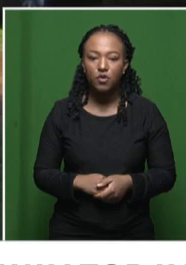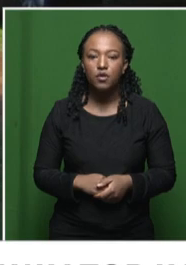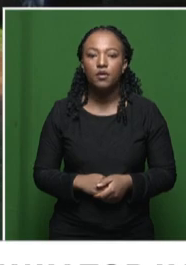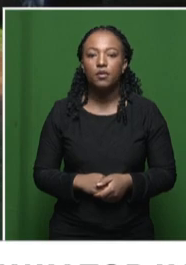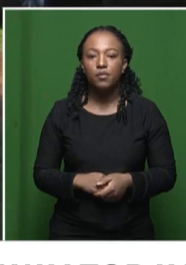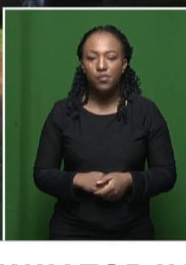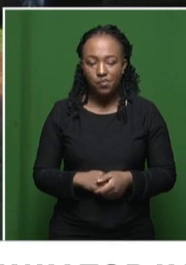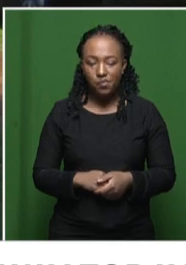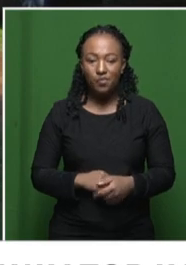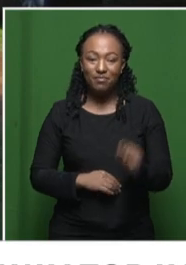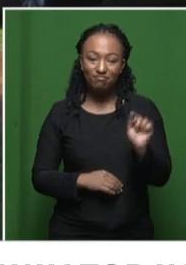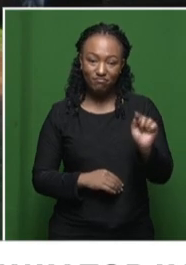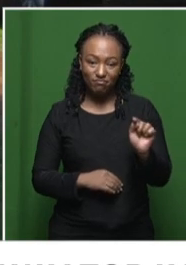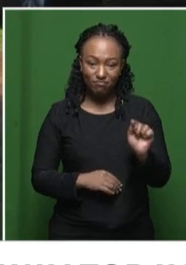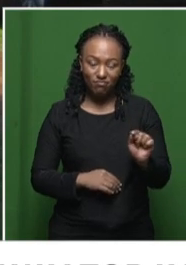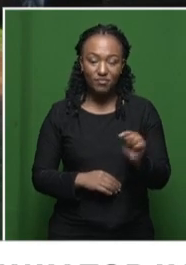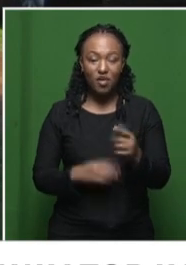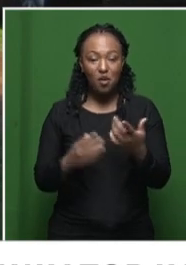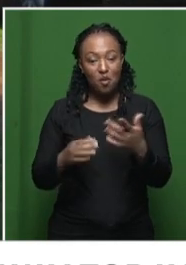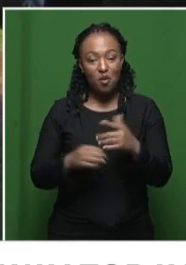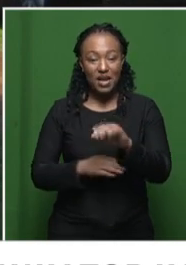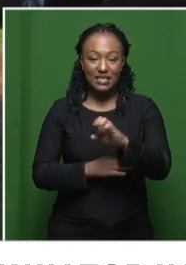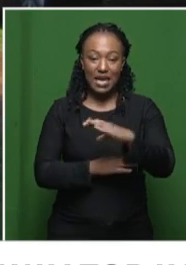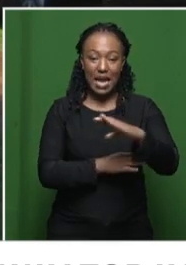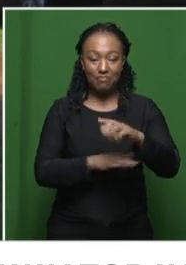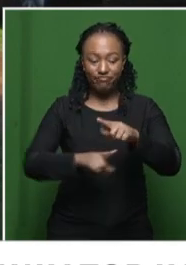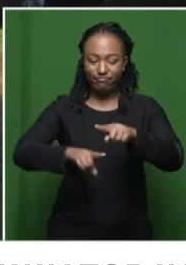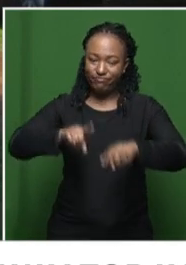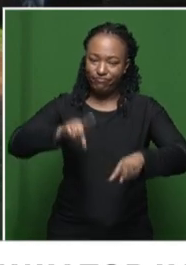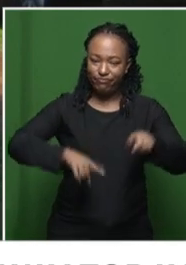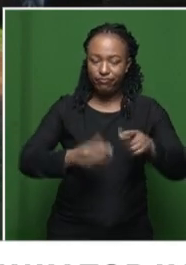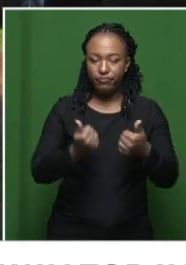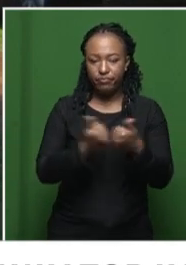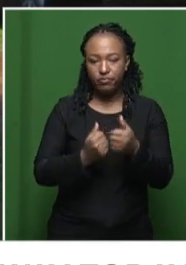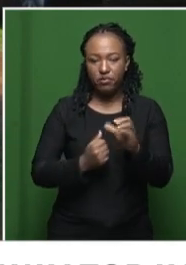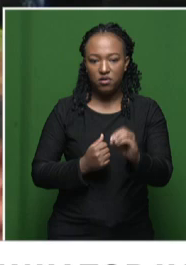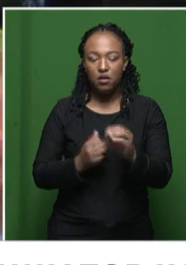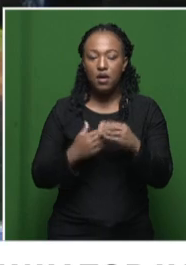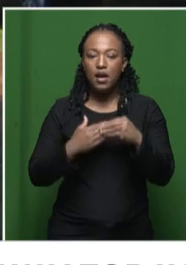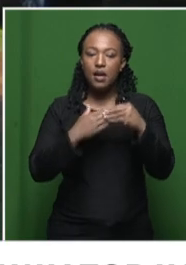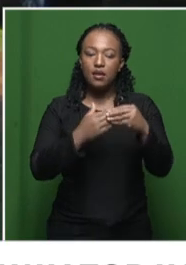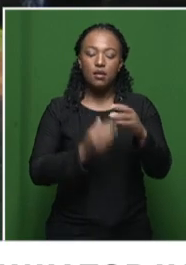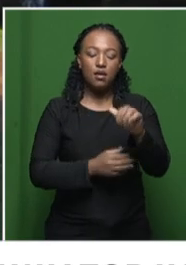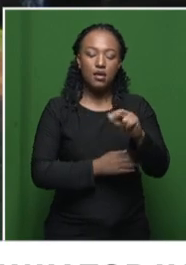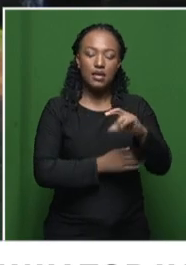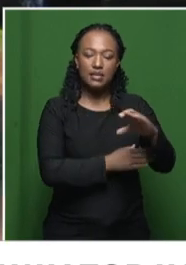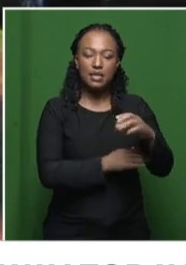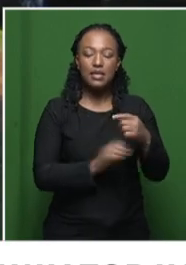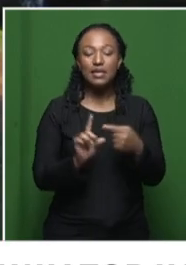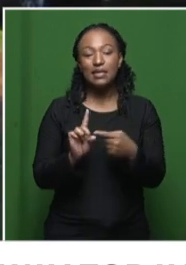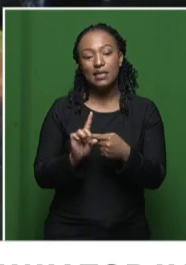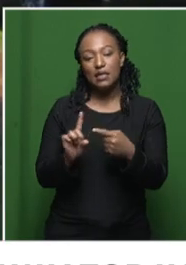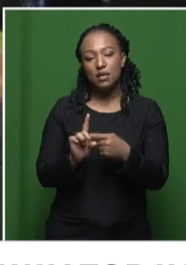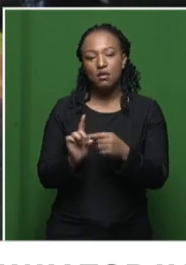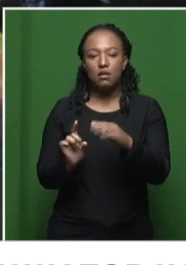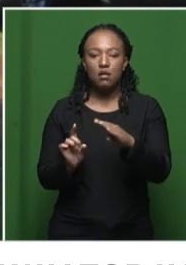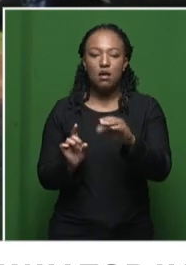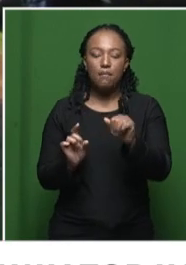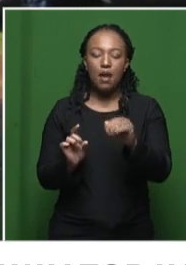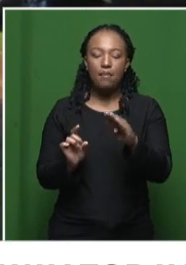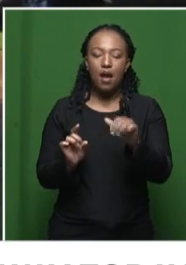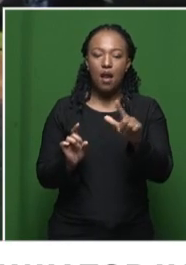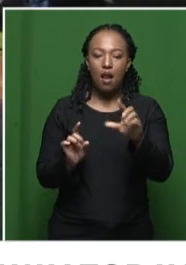Essentially, that is the dynamics here in the Eastern Cape. You've got the leadership of the ANC, the perspective of Babalo Matigizala accusing